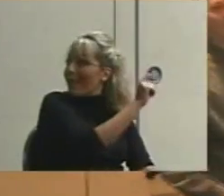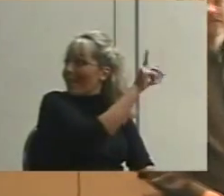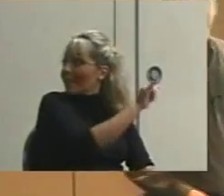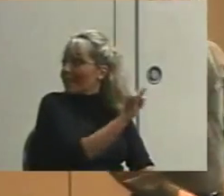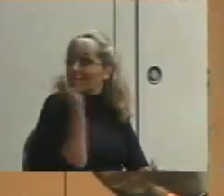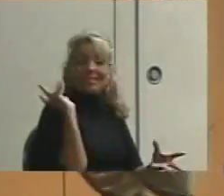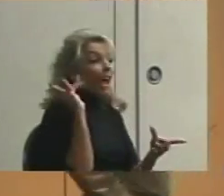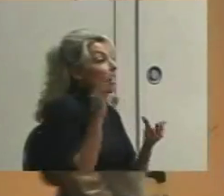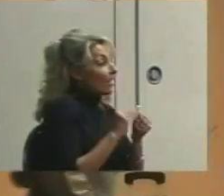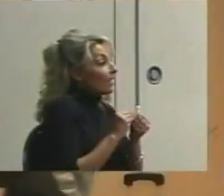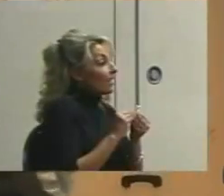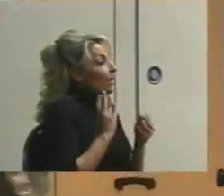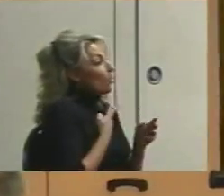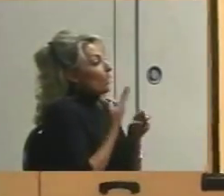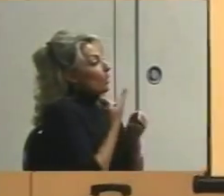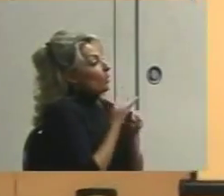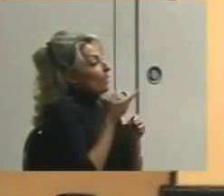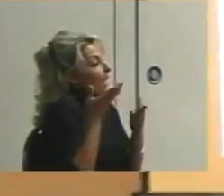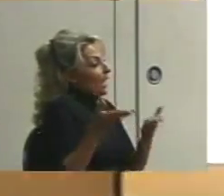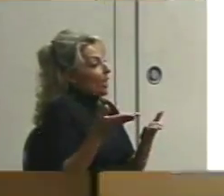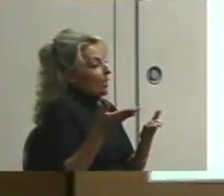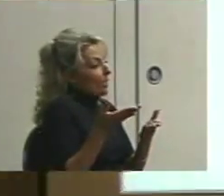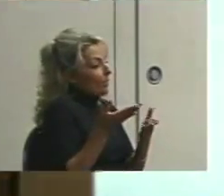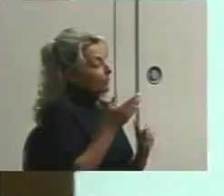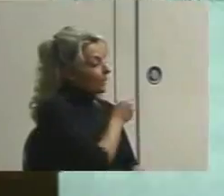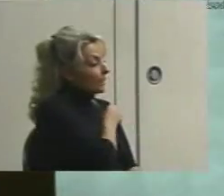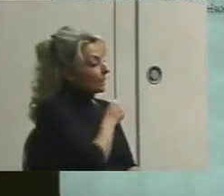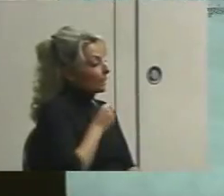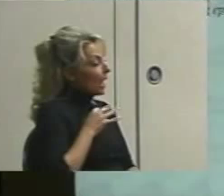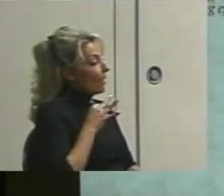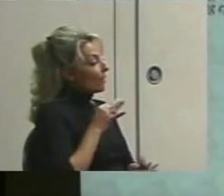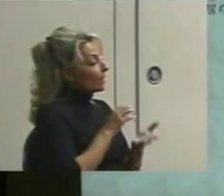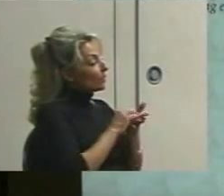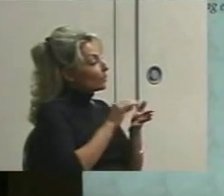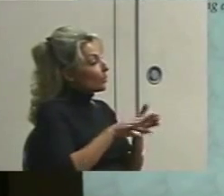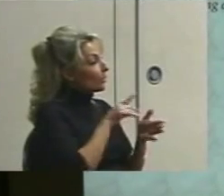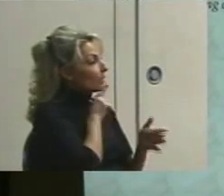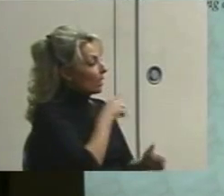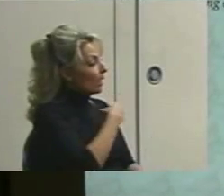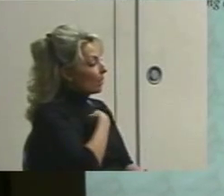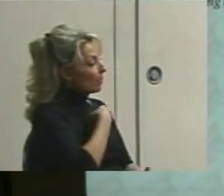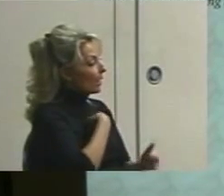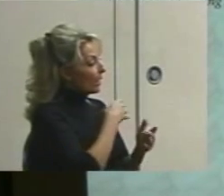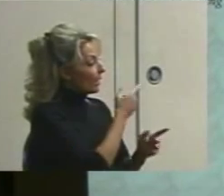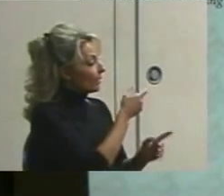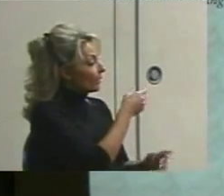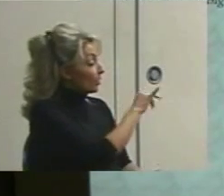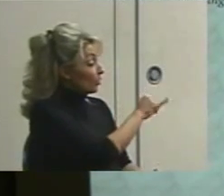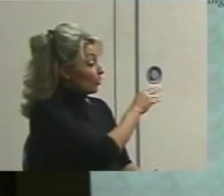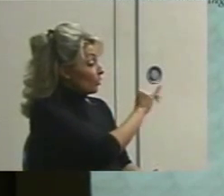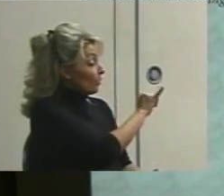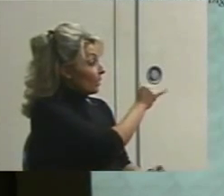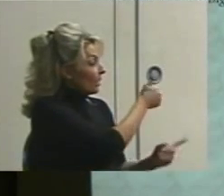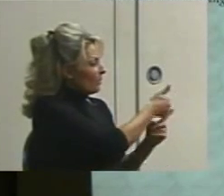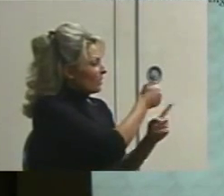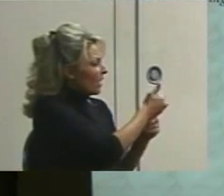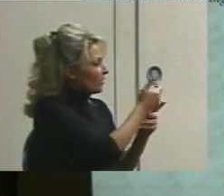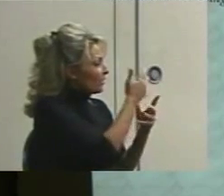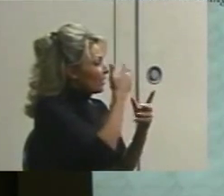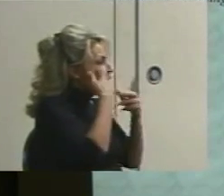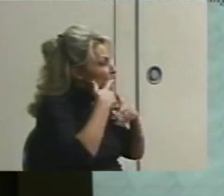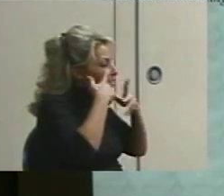For instance, we could use it here. Staff and students alike are complaining that Jimmy is crying too much on the playground.